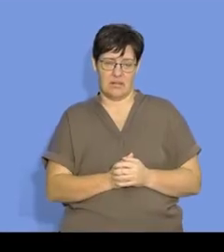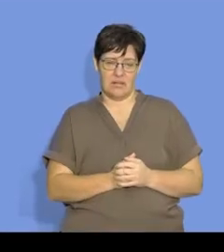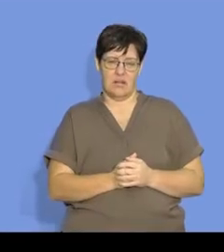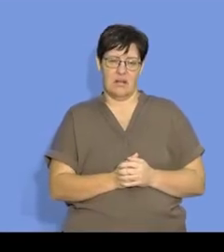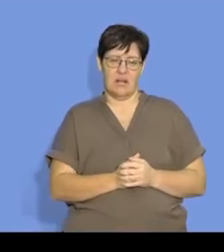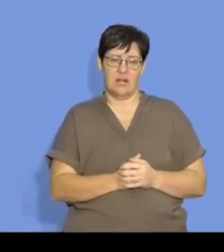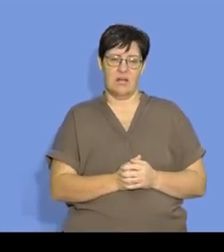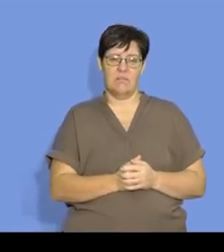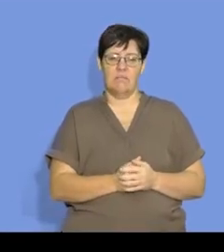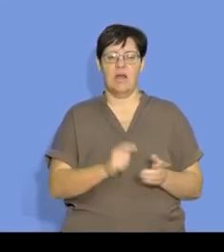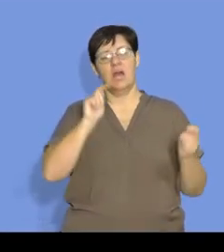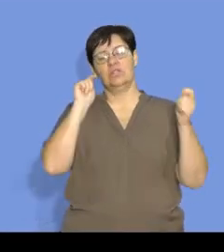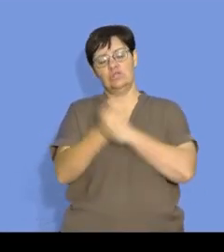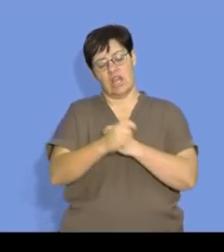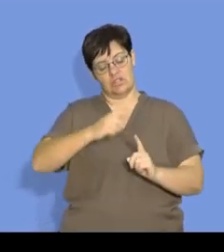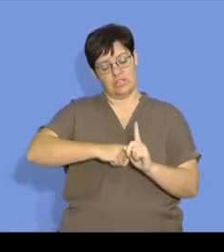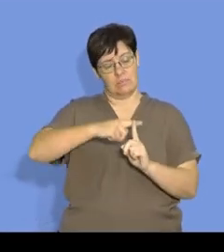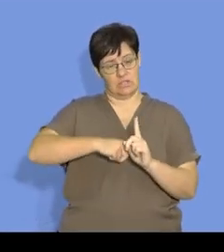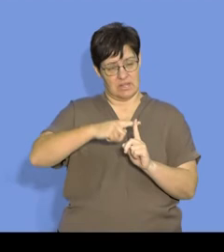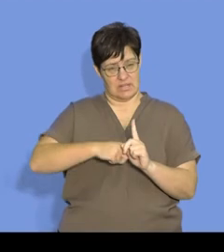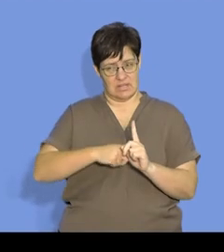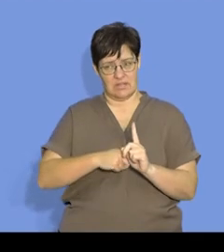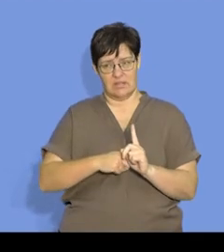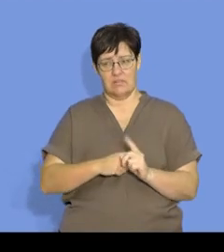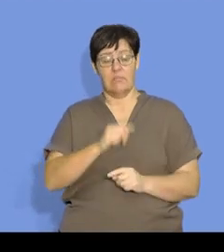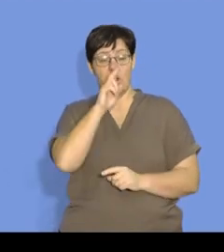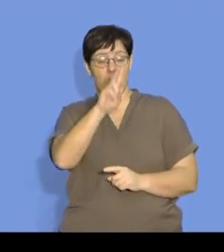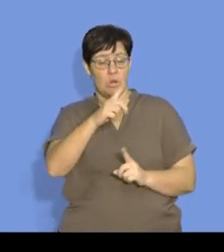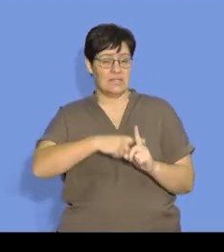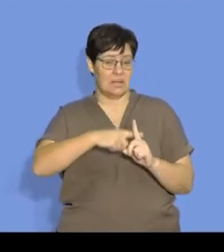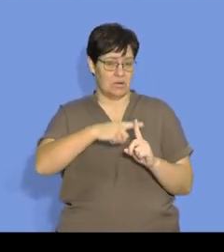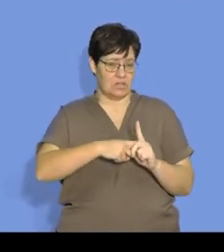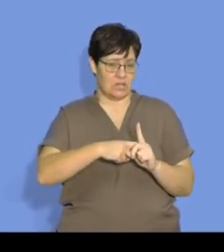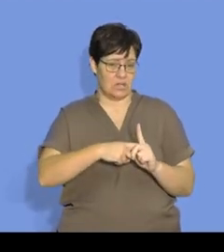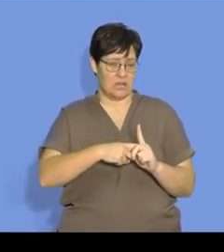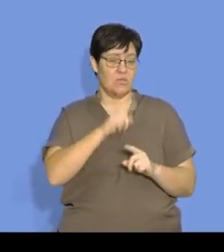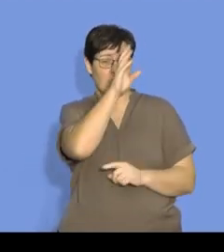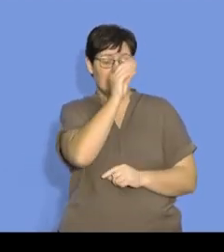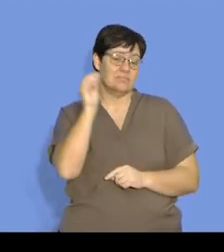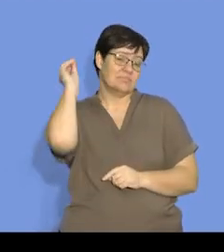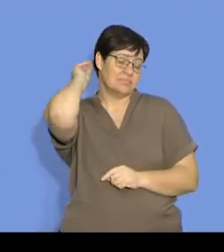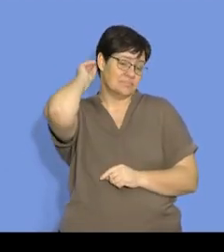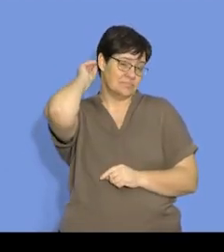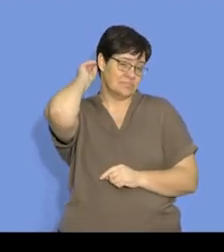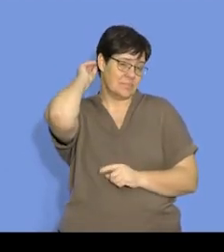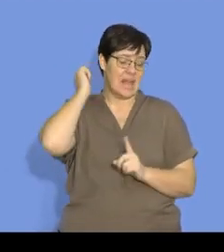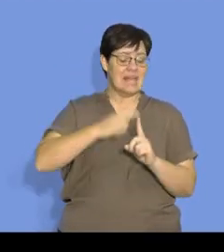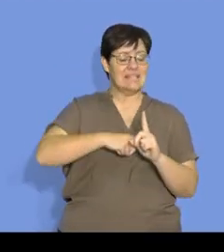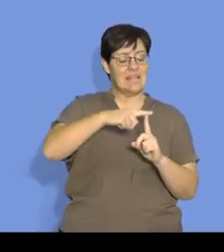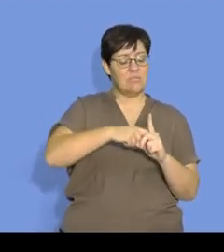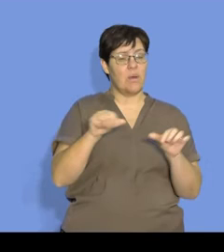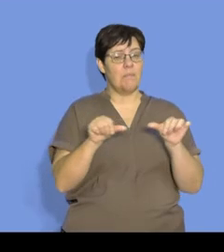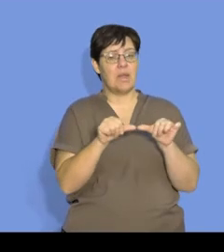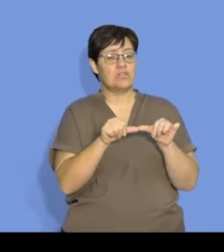one is if I change my temperature. If I look at temperature, I want you to remember that temperature